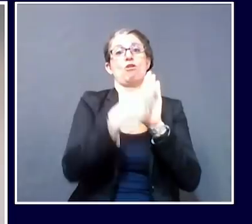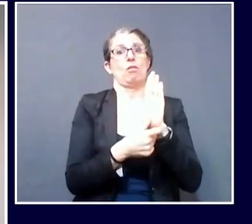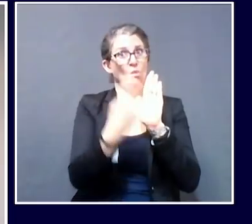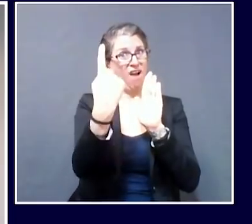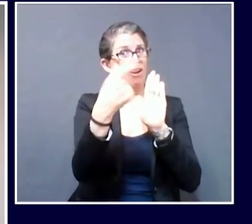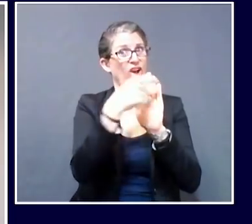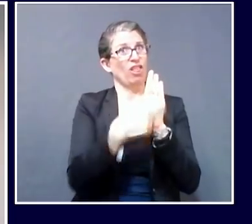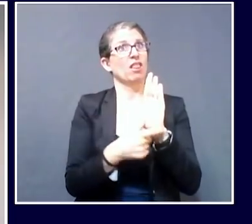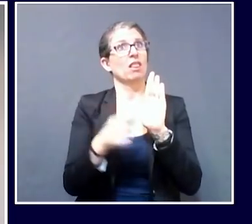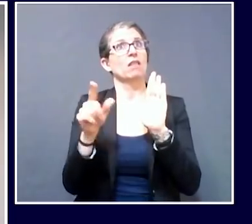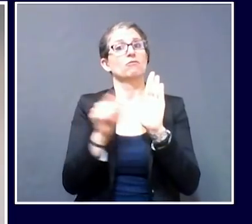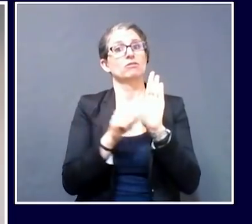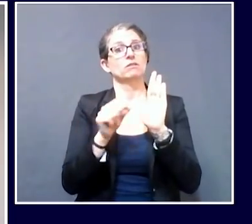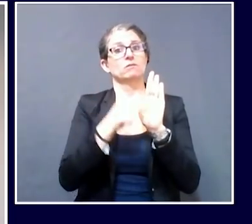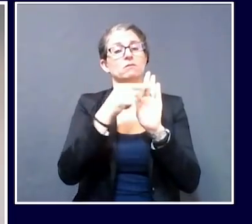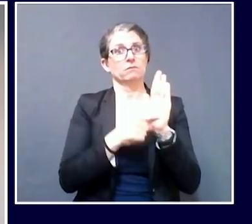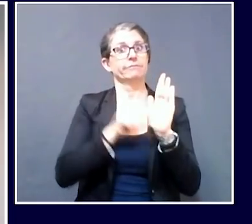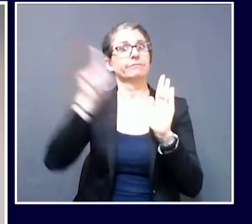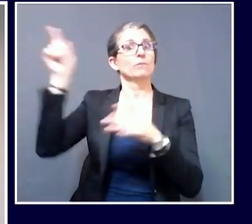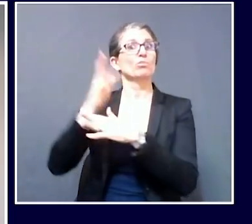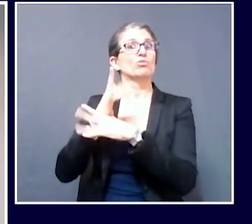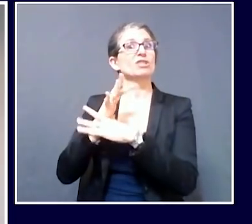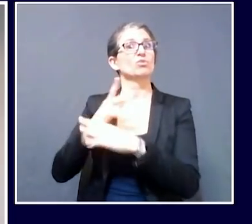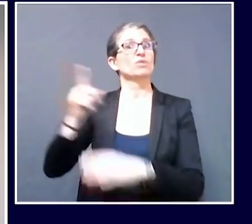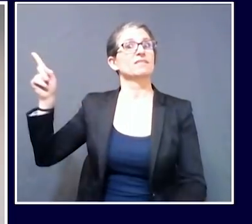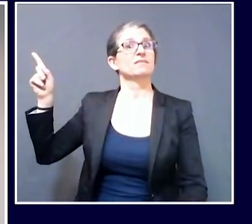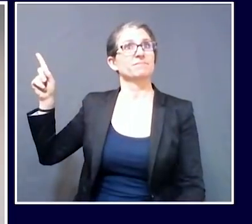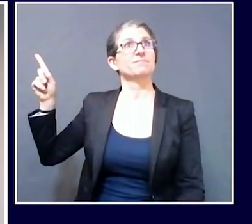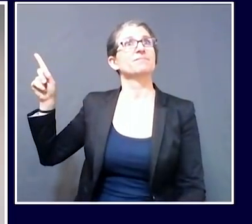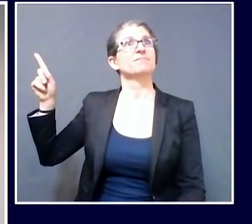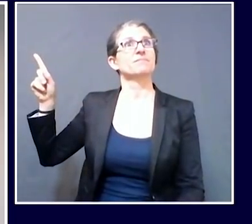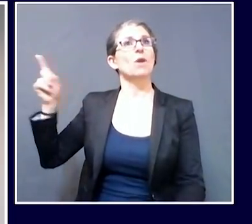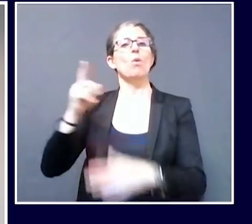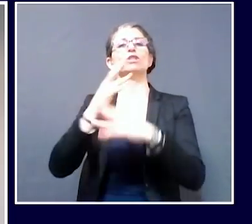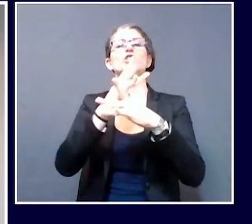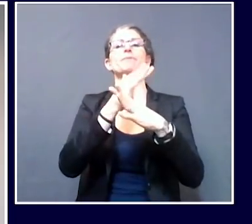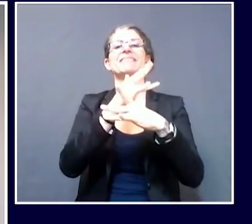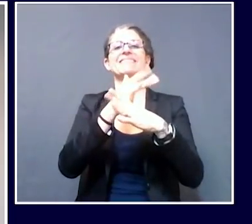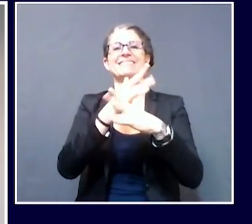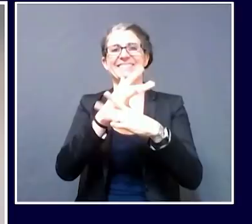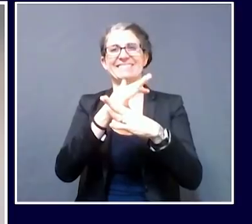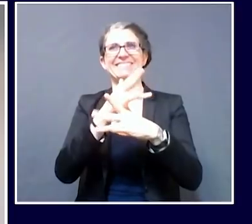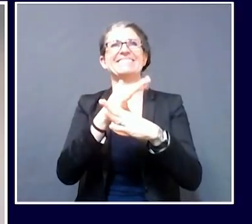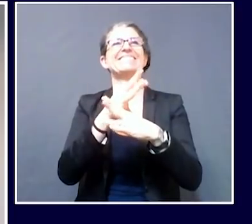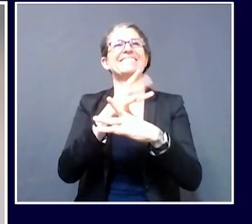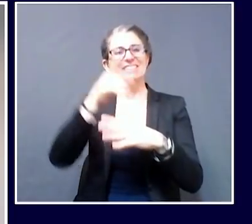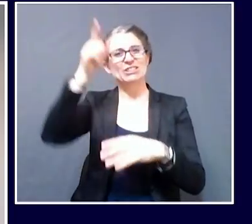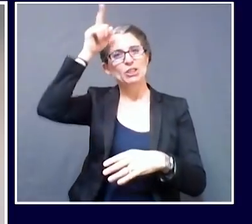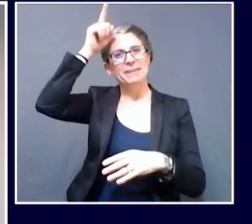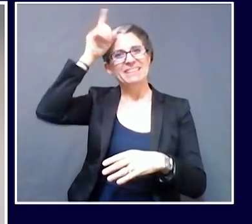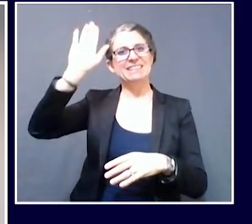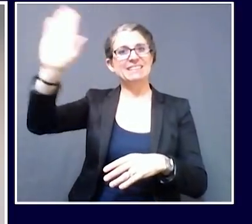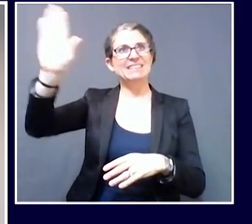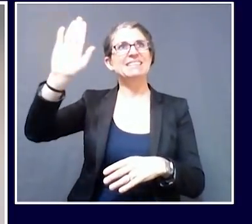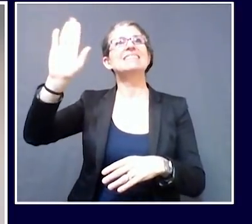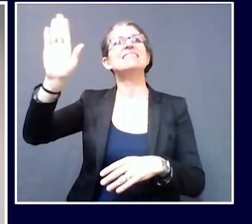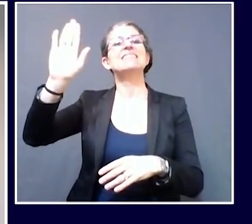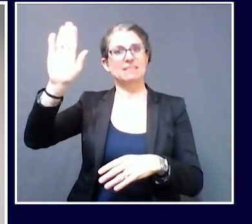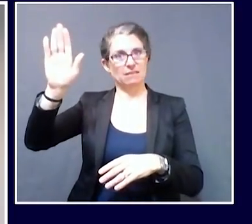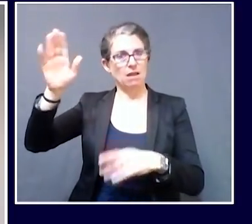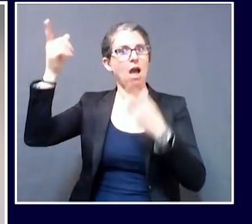that individuals who had gone to a carnival type event in Germany did have an increased risk for COVID-19.